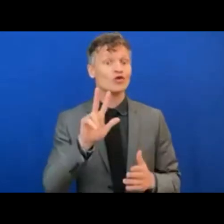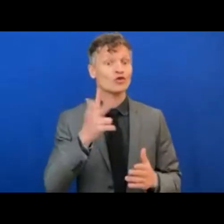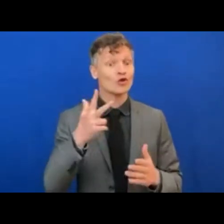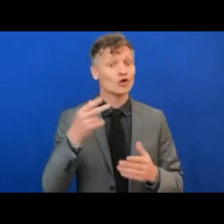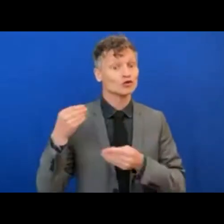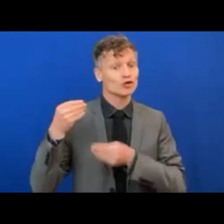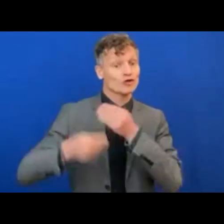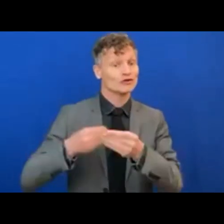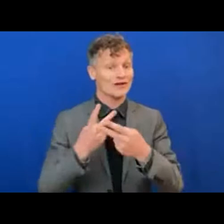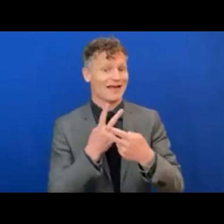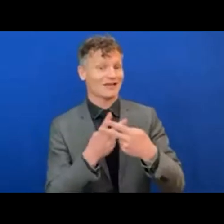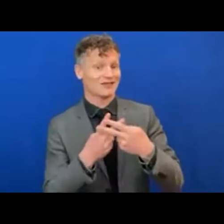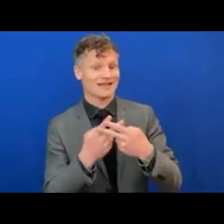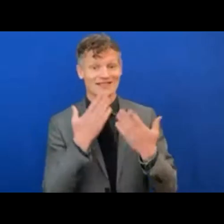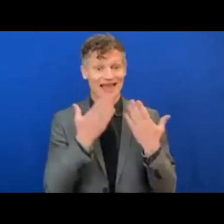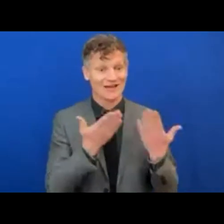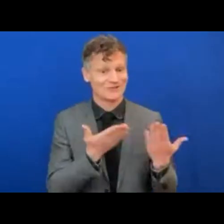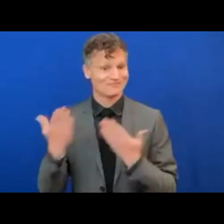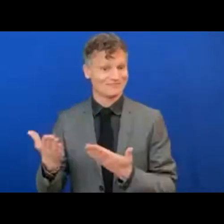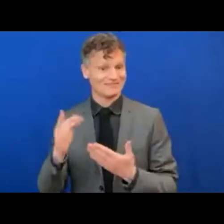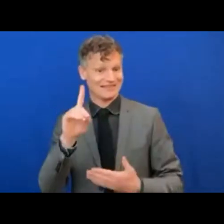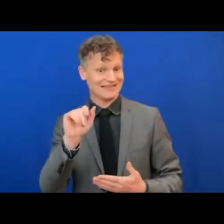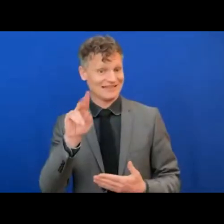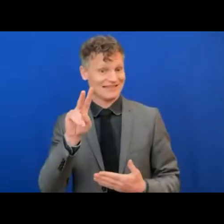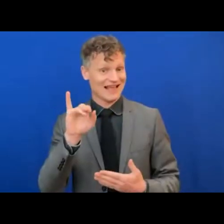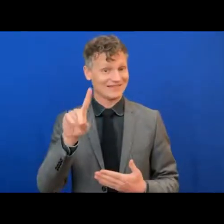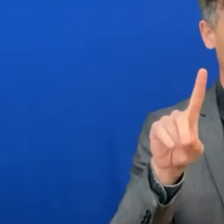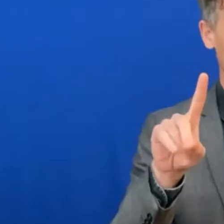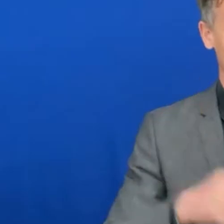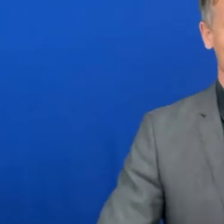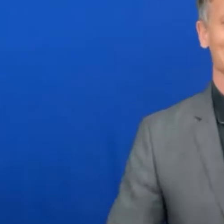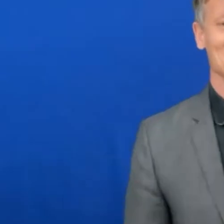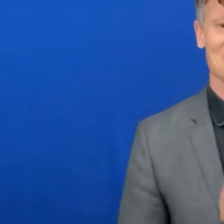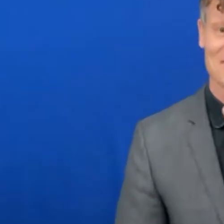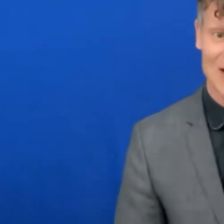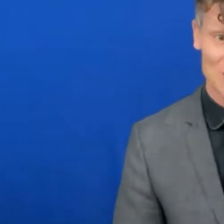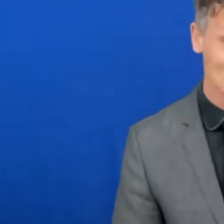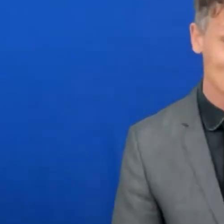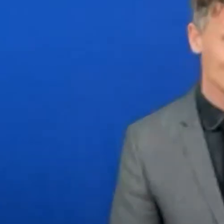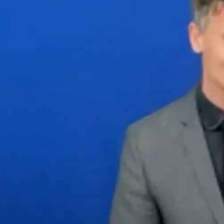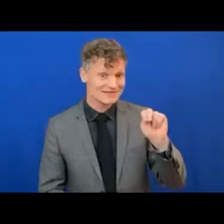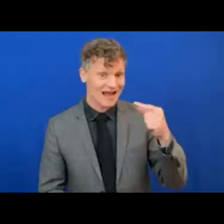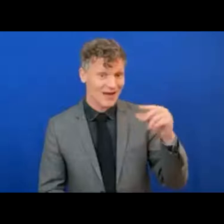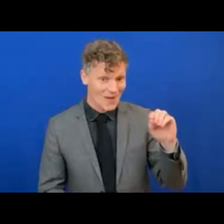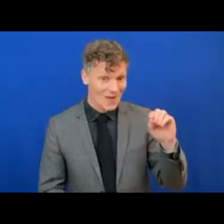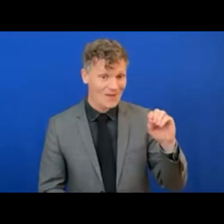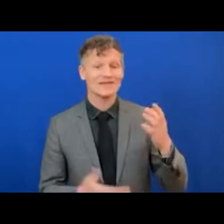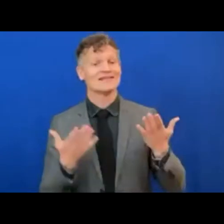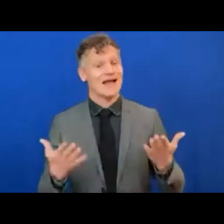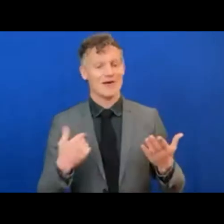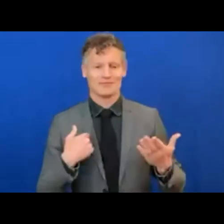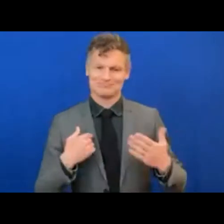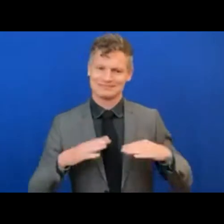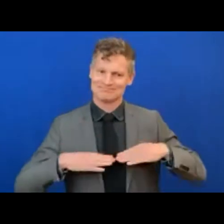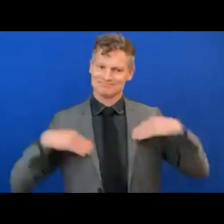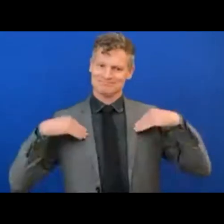Thank you. Over to you, David and Sango. Thank you, Sango and Danola. And now, it's my pleasure to give the floor